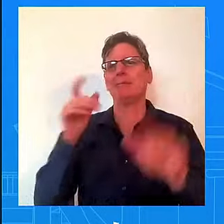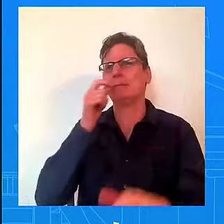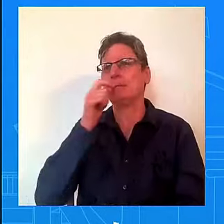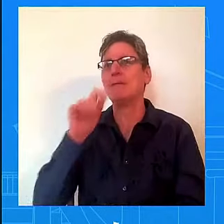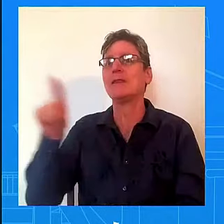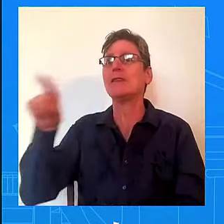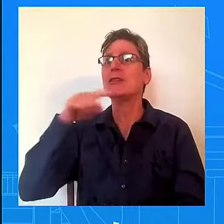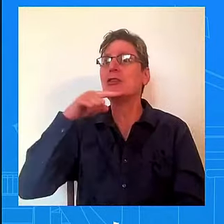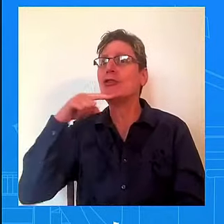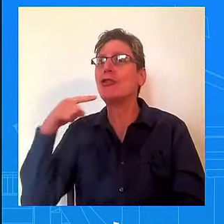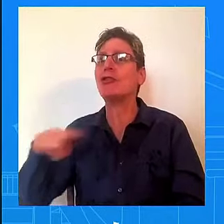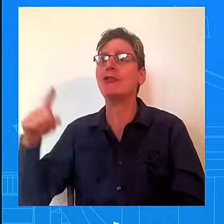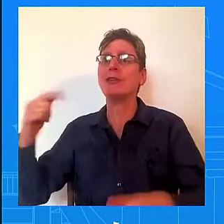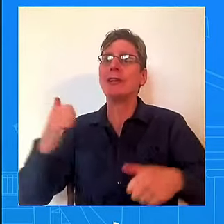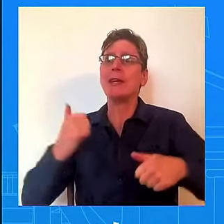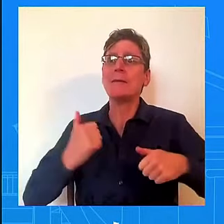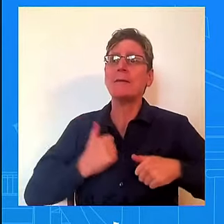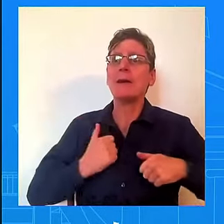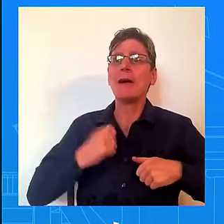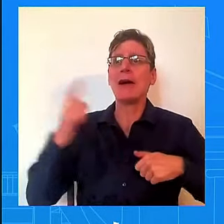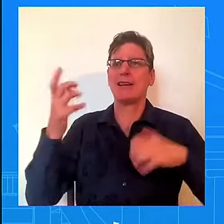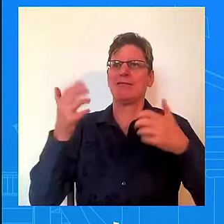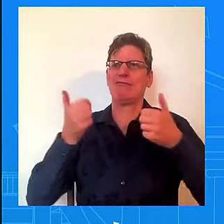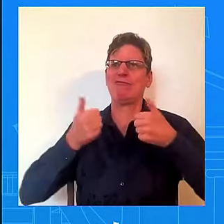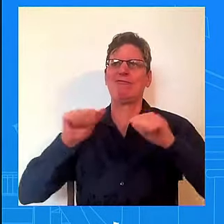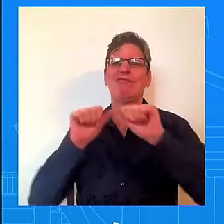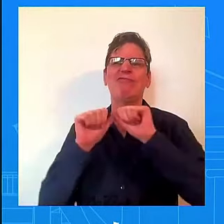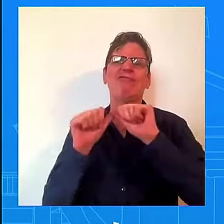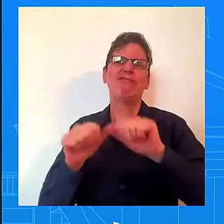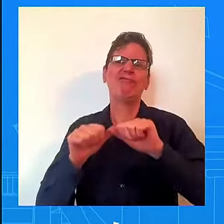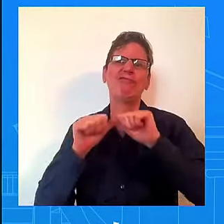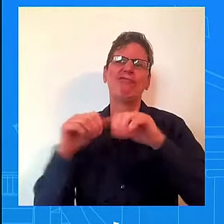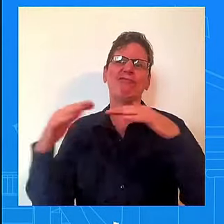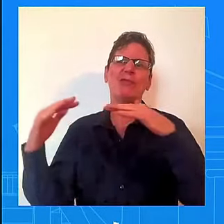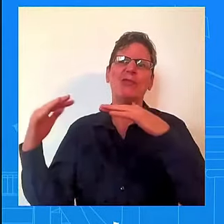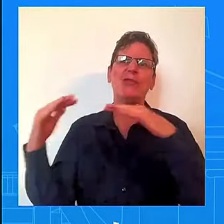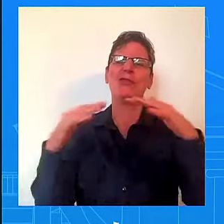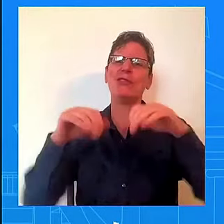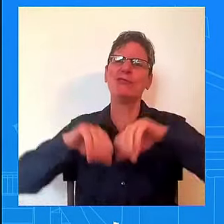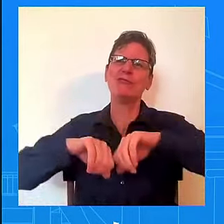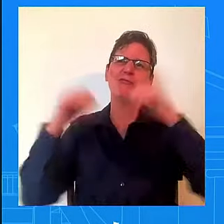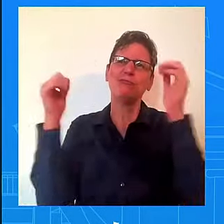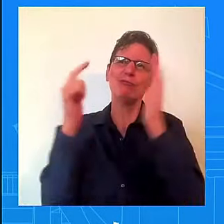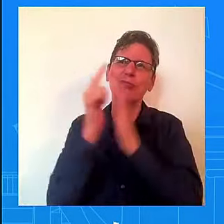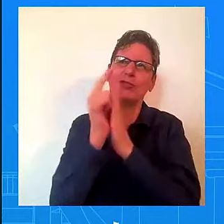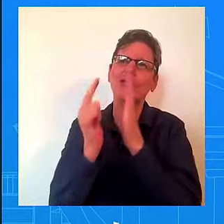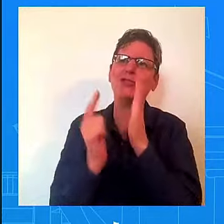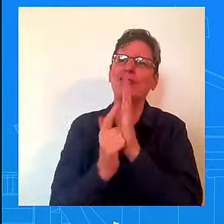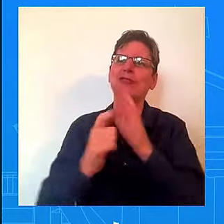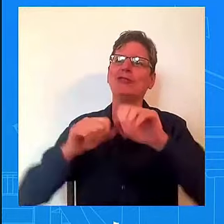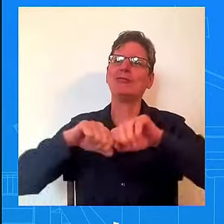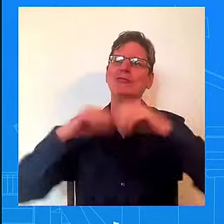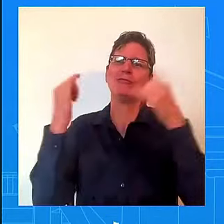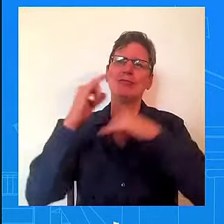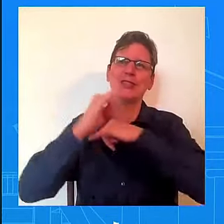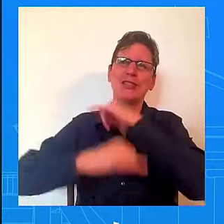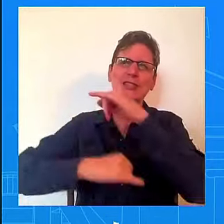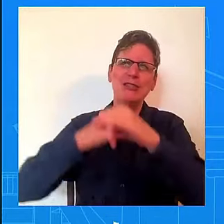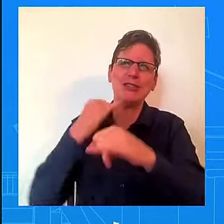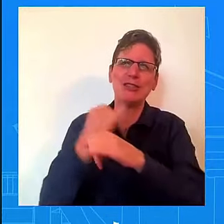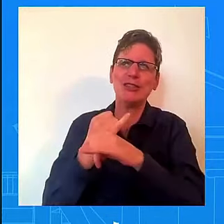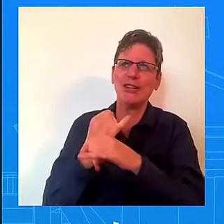or other violations of international law in Ukraine. And we have been clear that those responsible must be held to account.